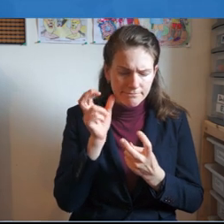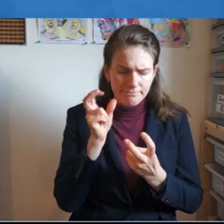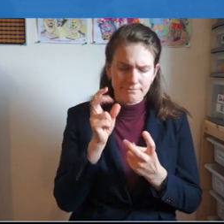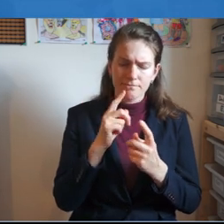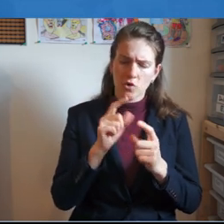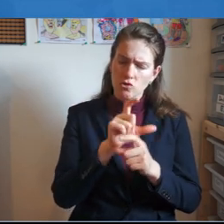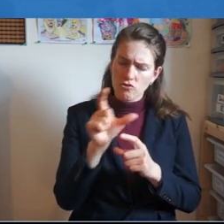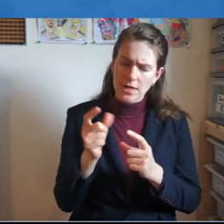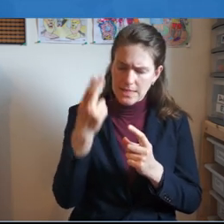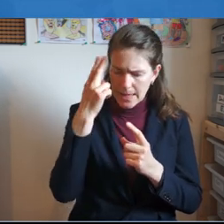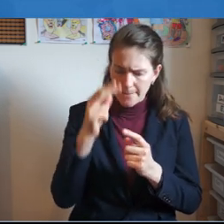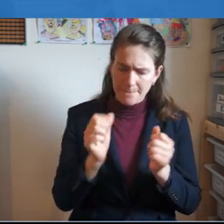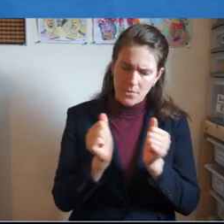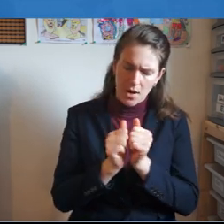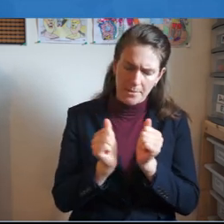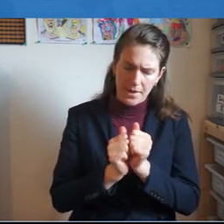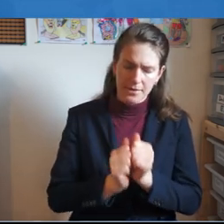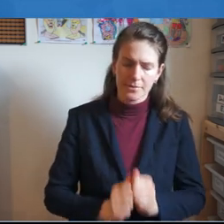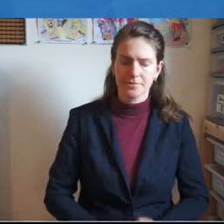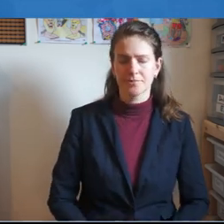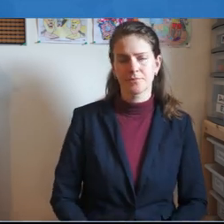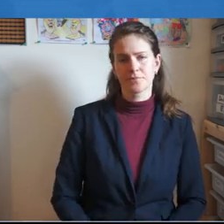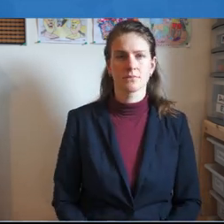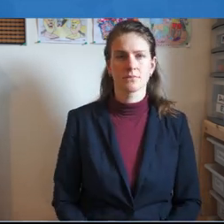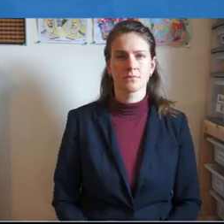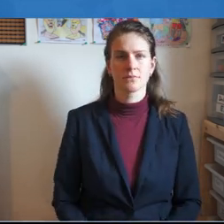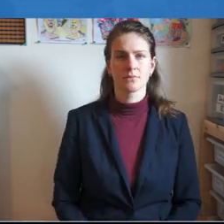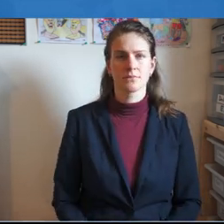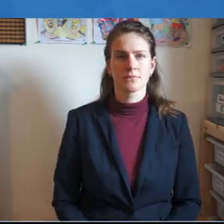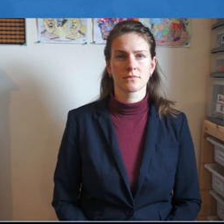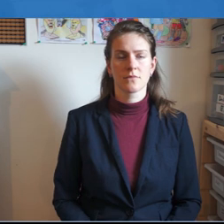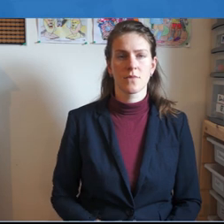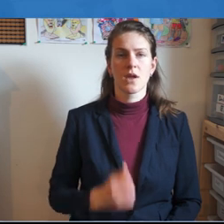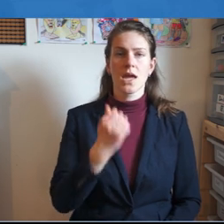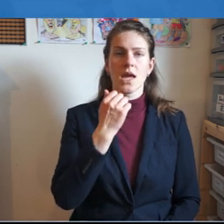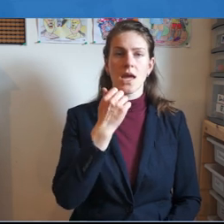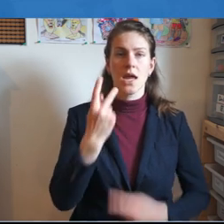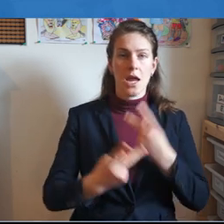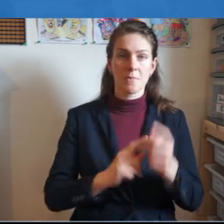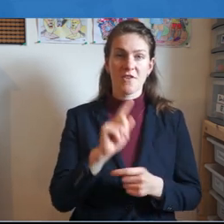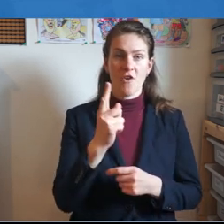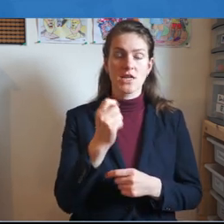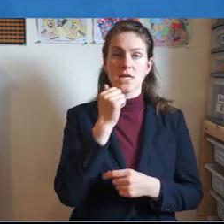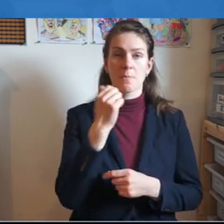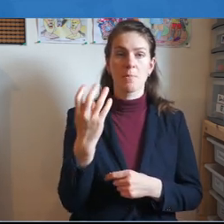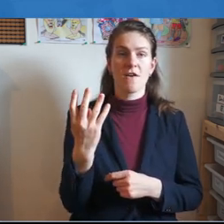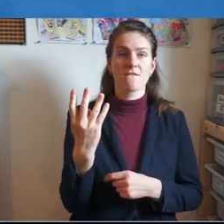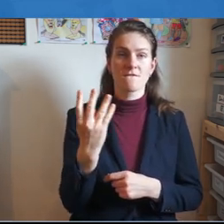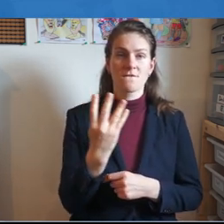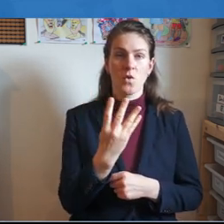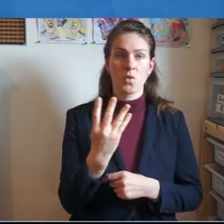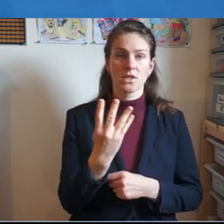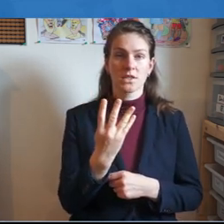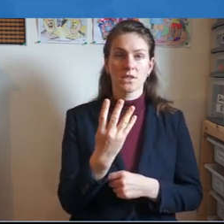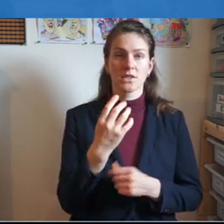hear for Christ's sake. Amen. Our first hymn is hymn number 14. Great is thy